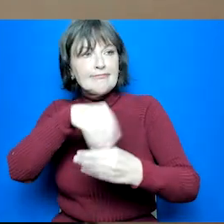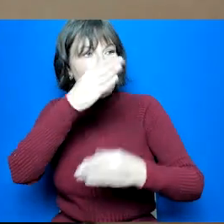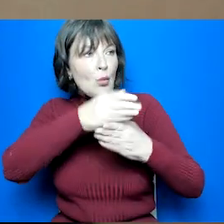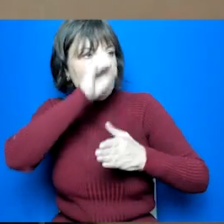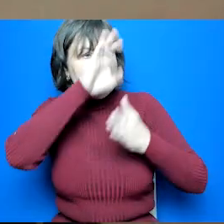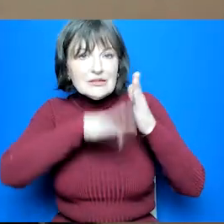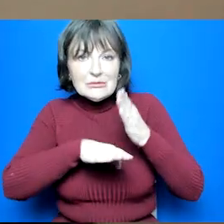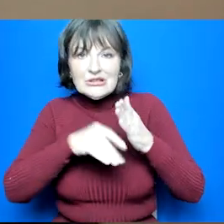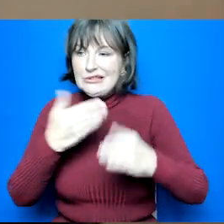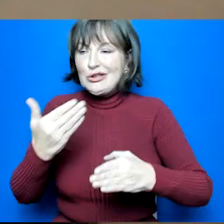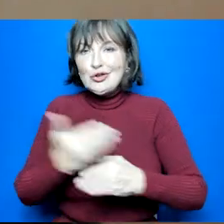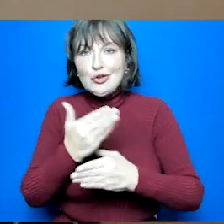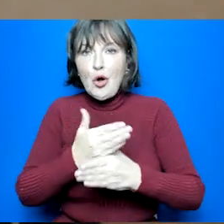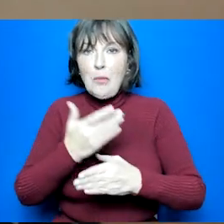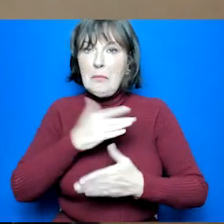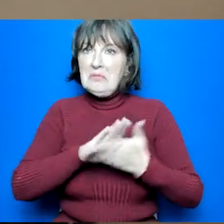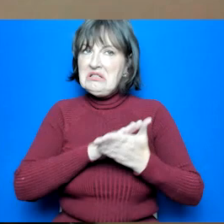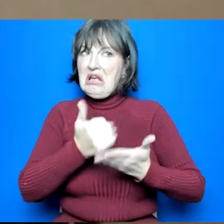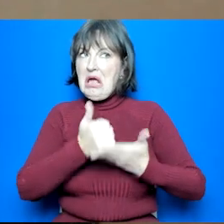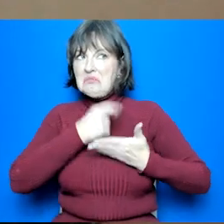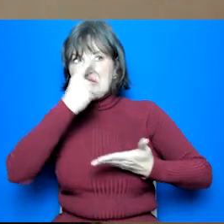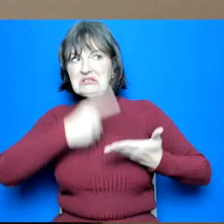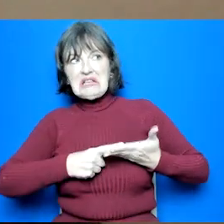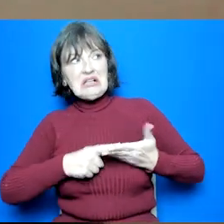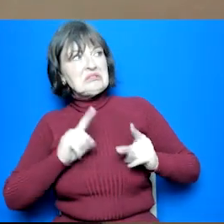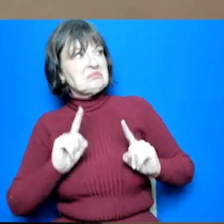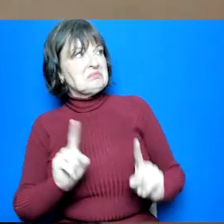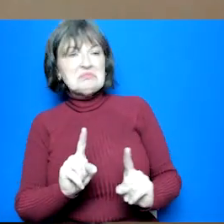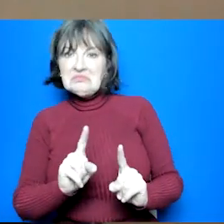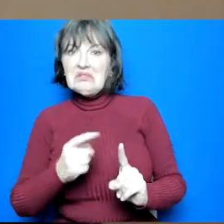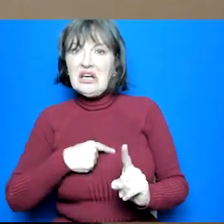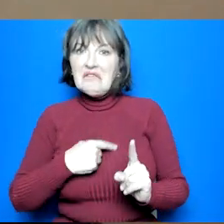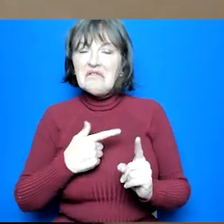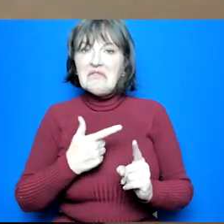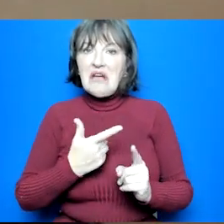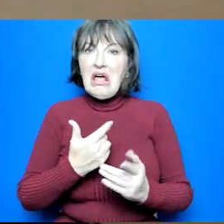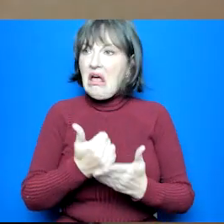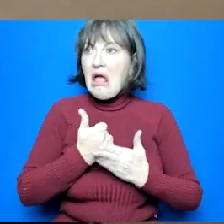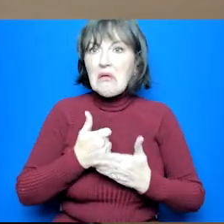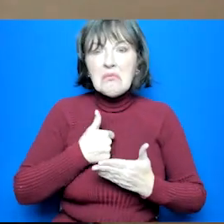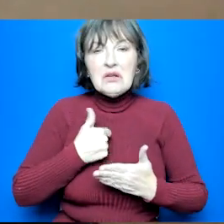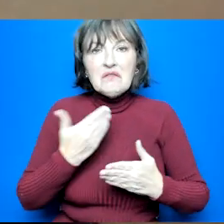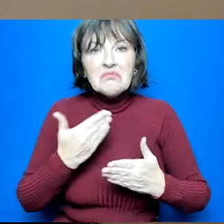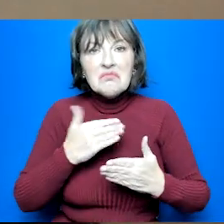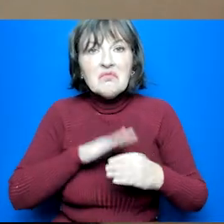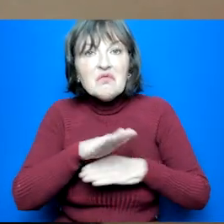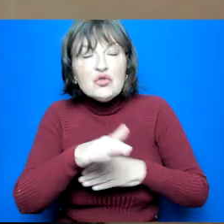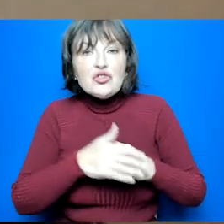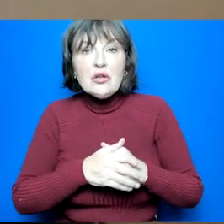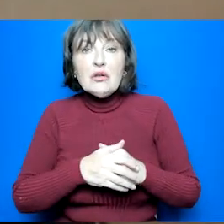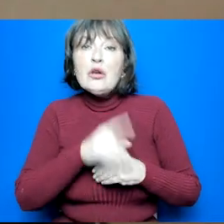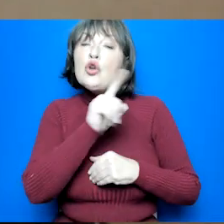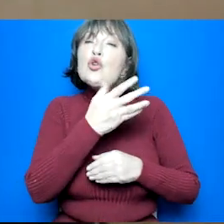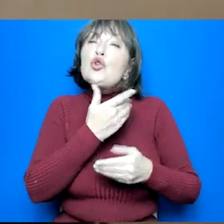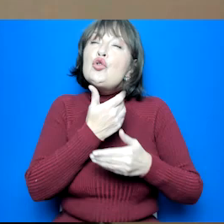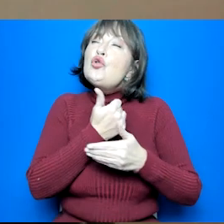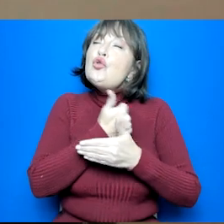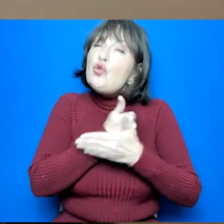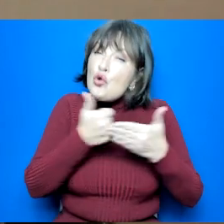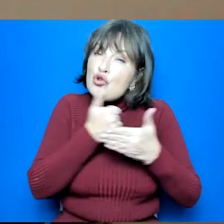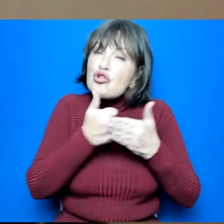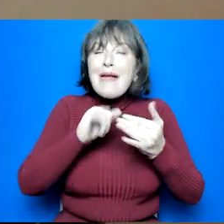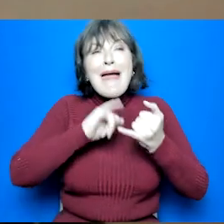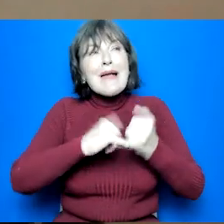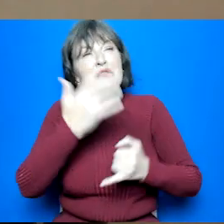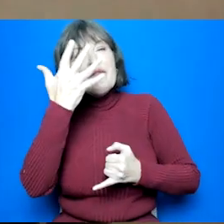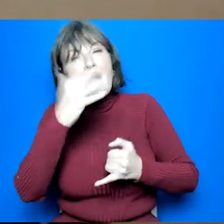what they want to do as a job in the future they are typically taken option choices sort of in s5 or s6 so a little bit